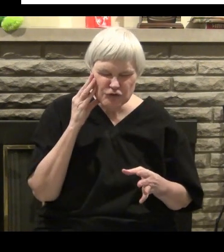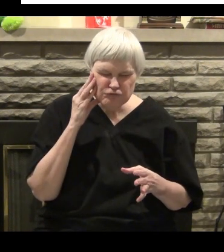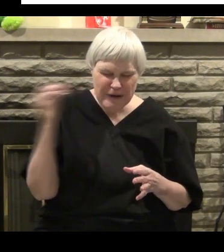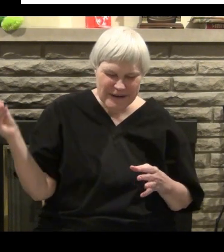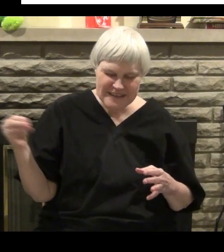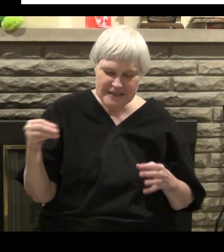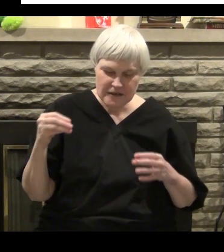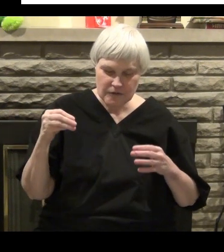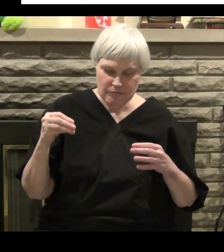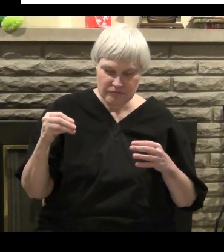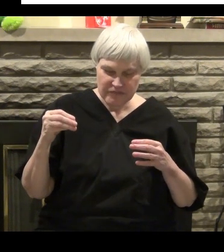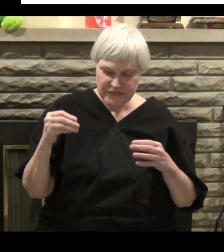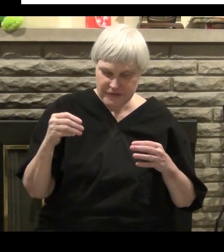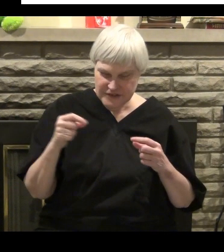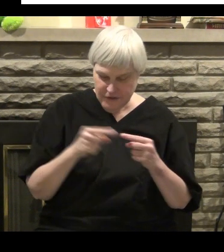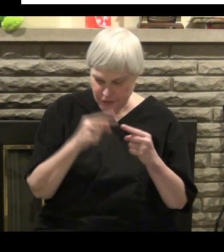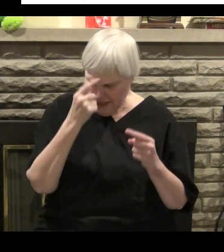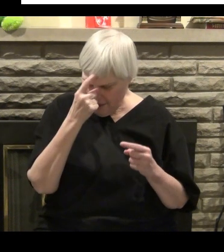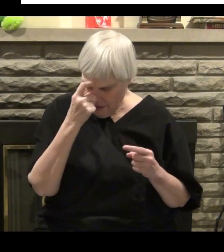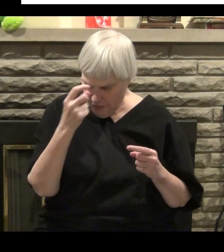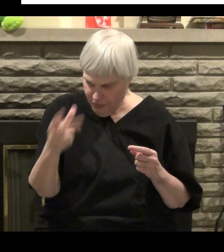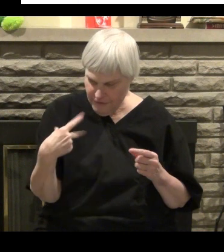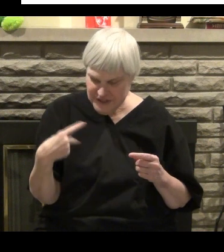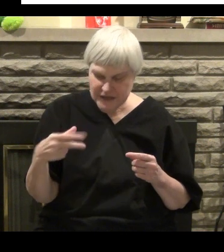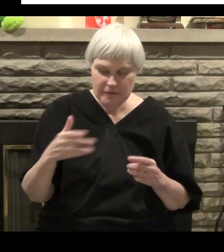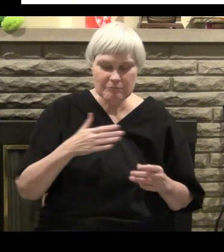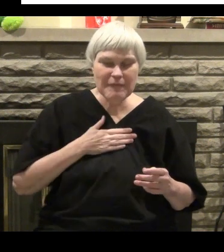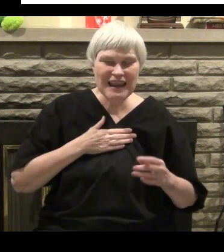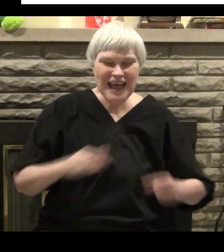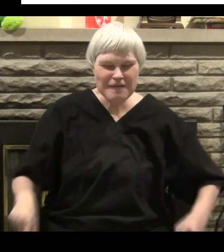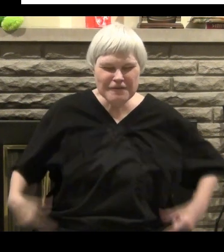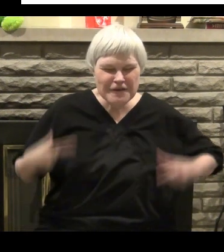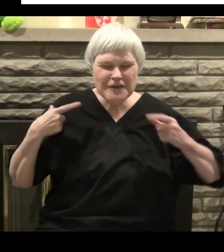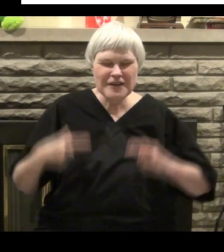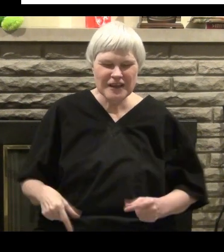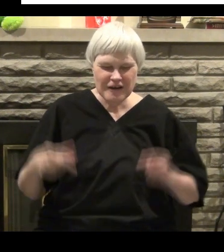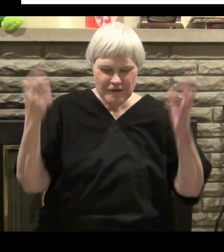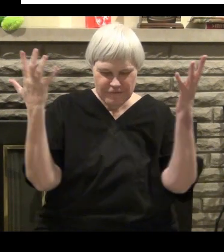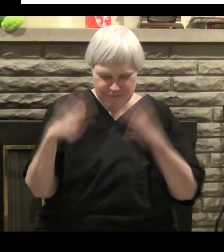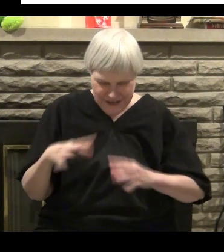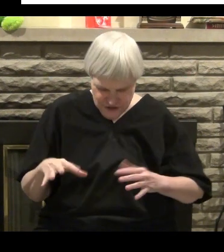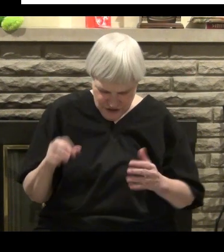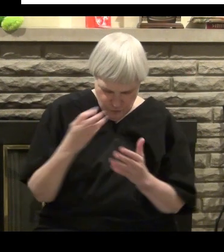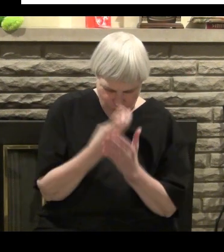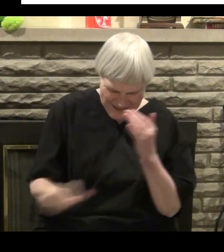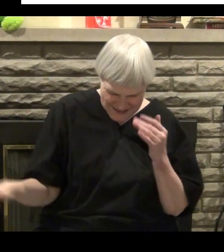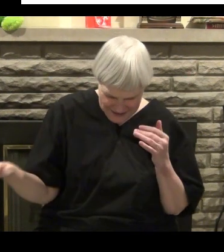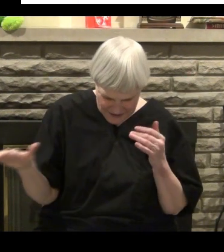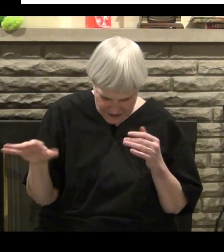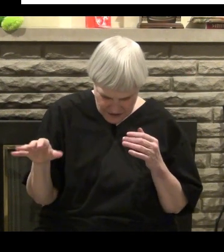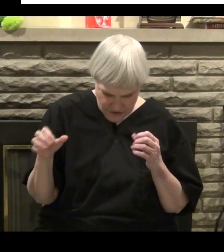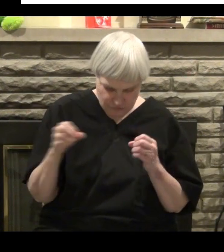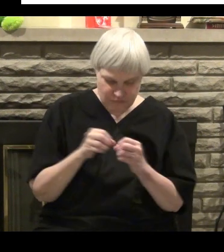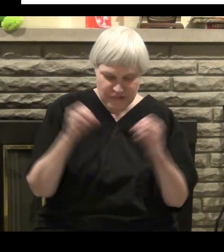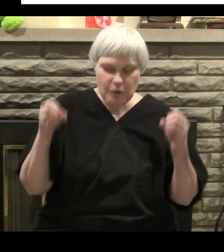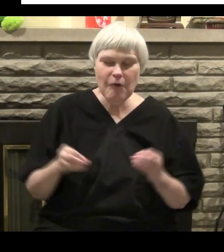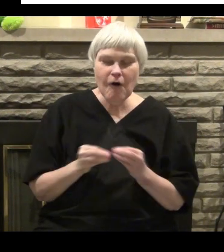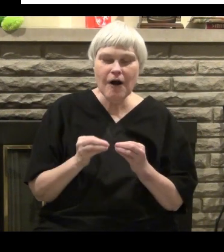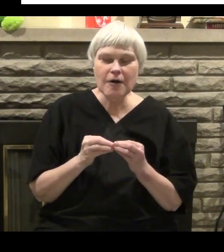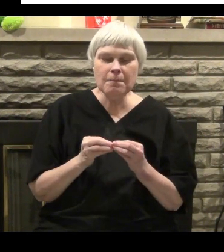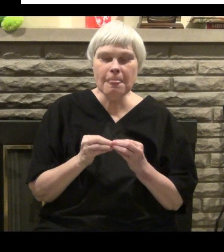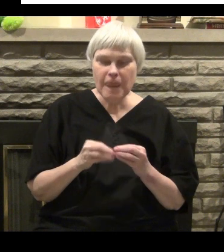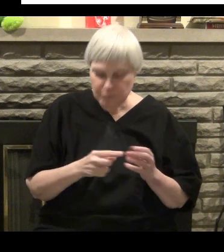And it was a horrible feeling. It was a terrible experience to have to go through that, to think that at 13 it was done.